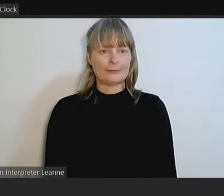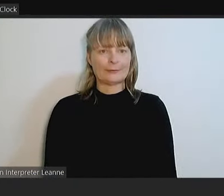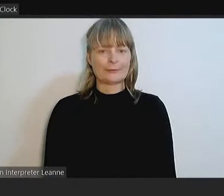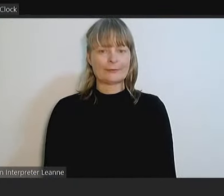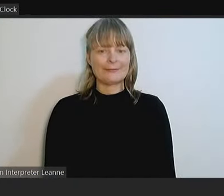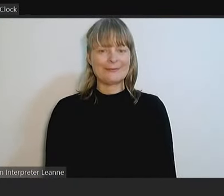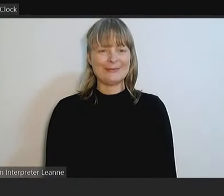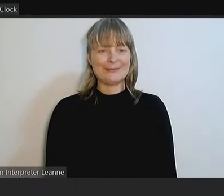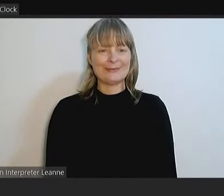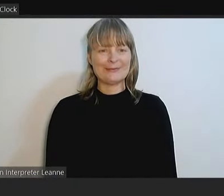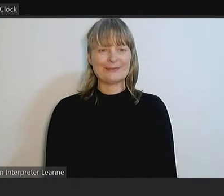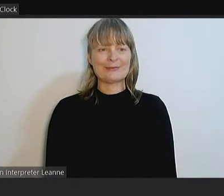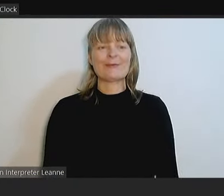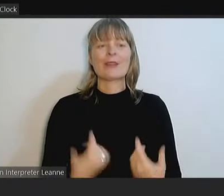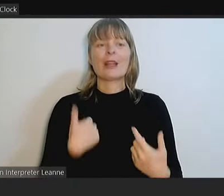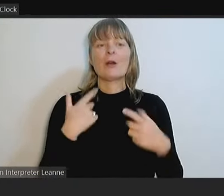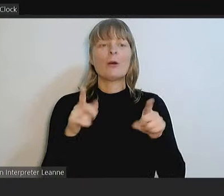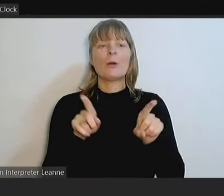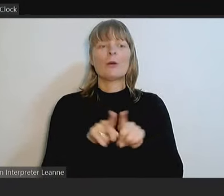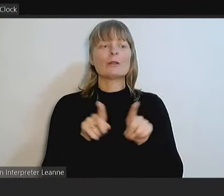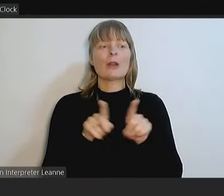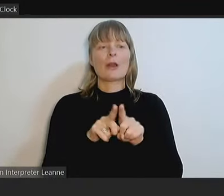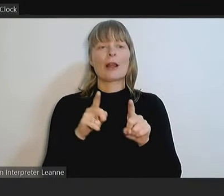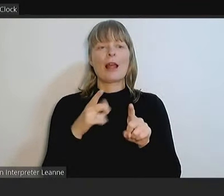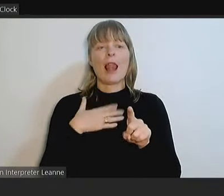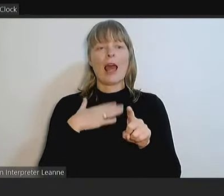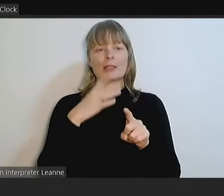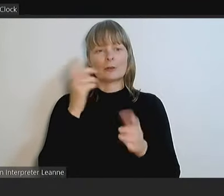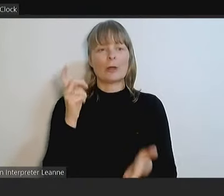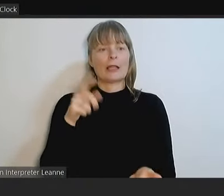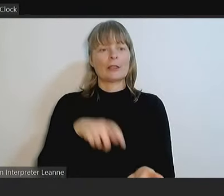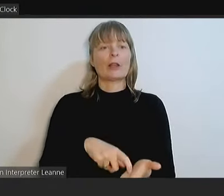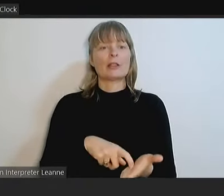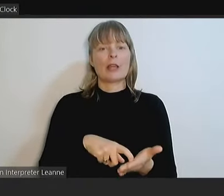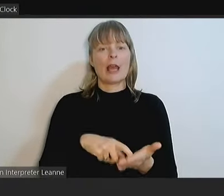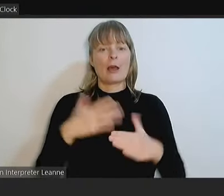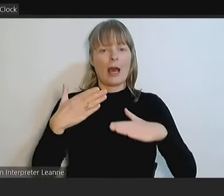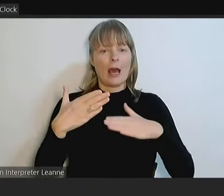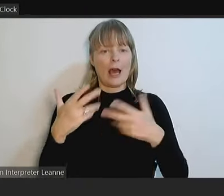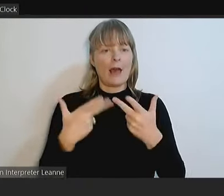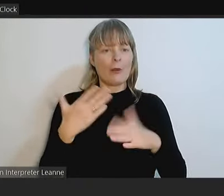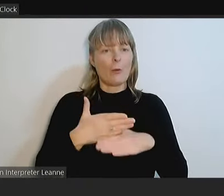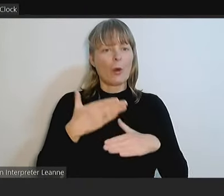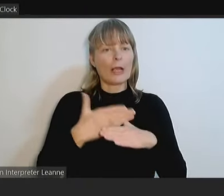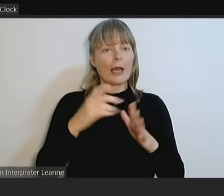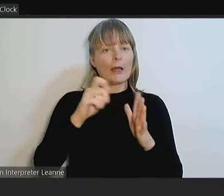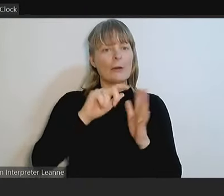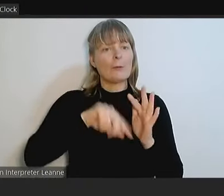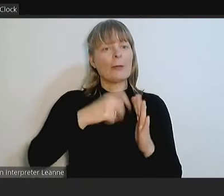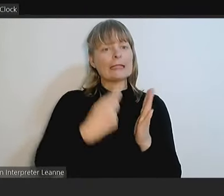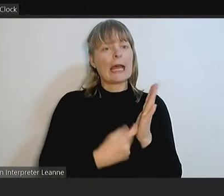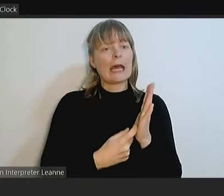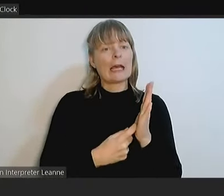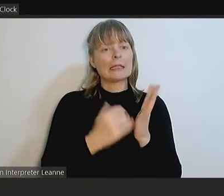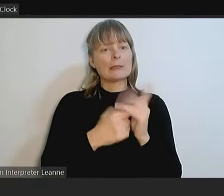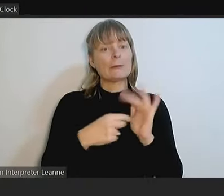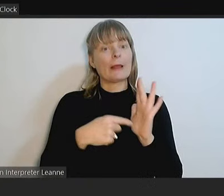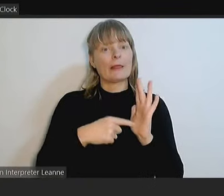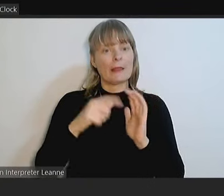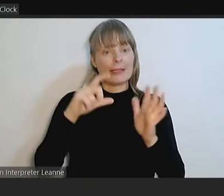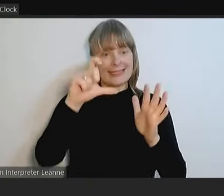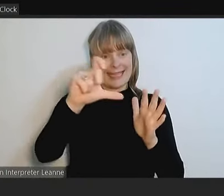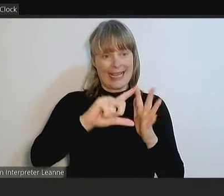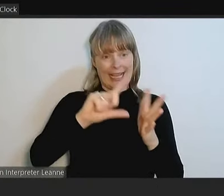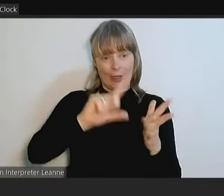I also would like to acknowledge our officers this evening. I have Peter Smith, our CEO. I have